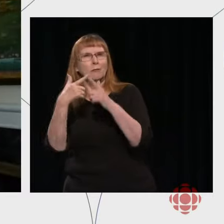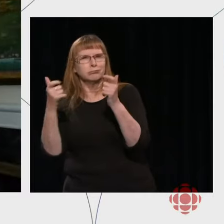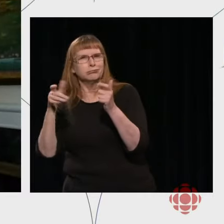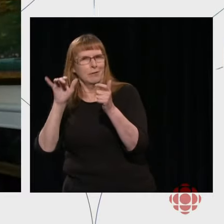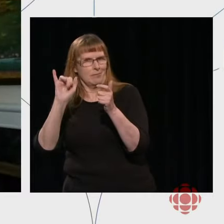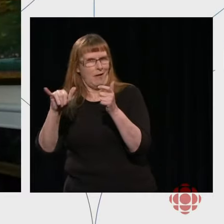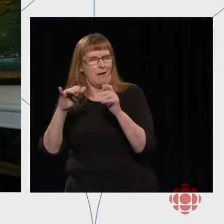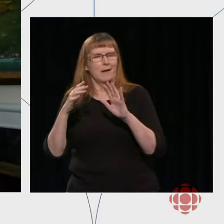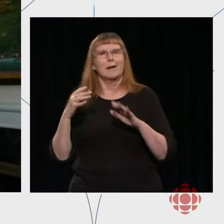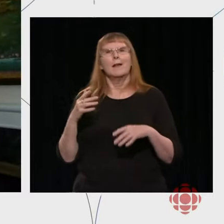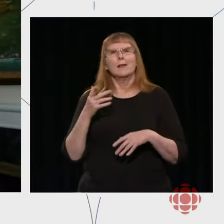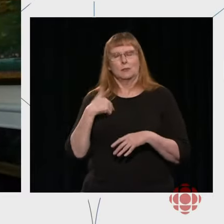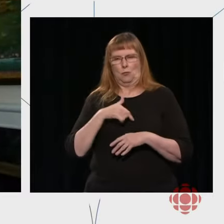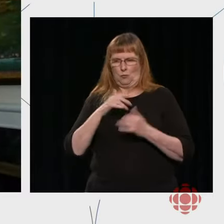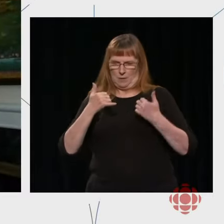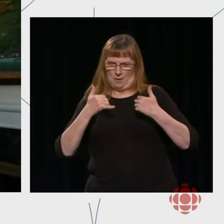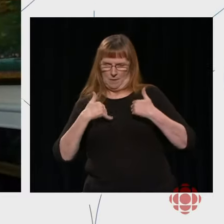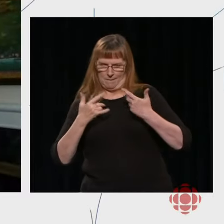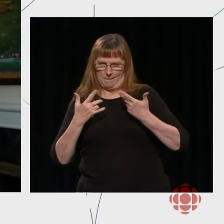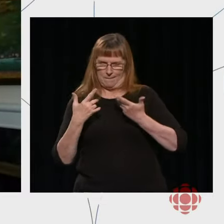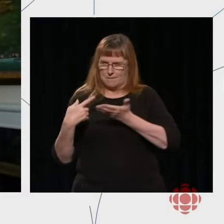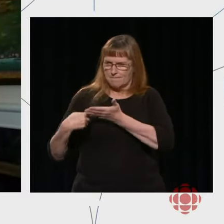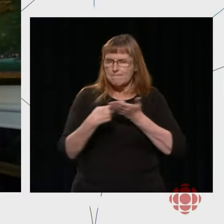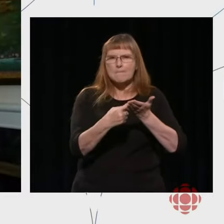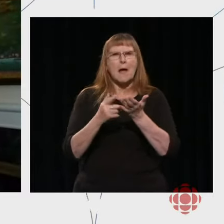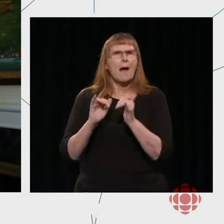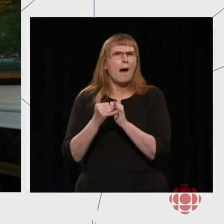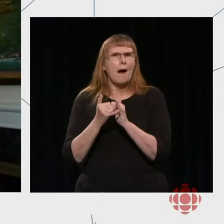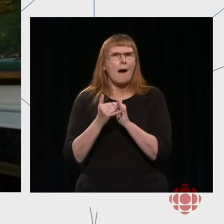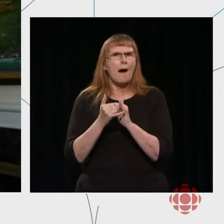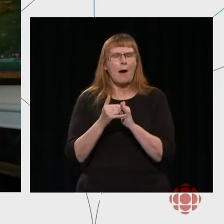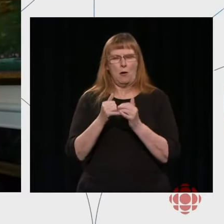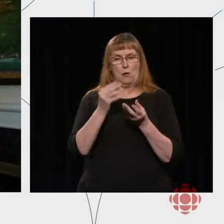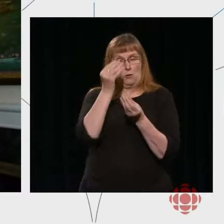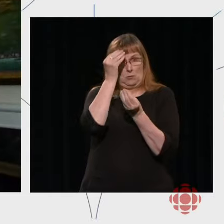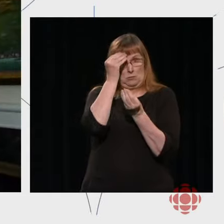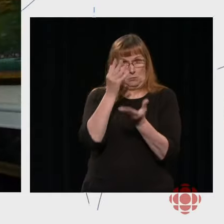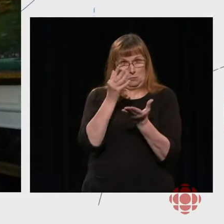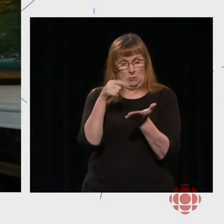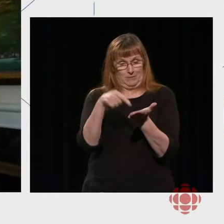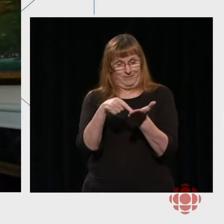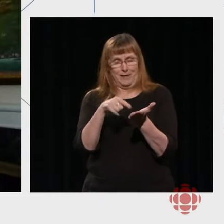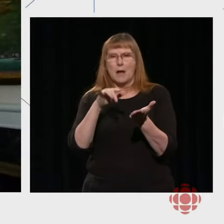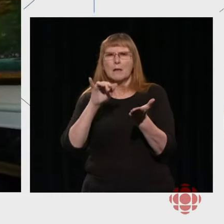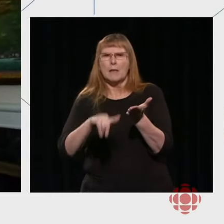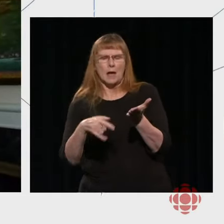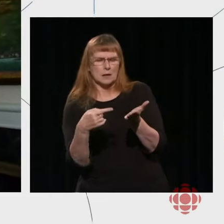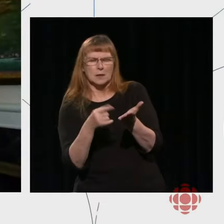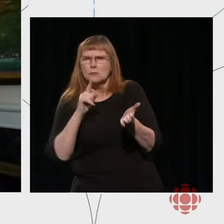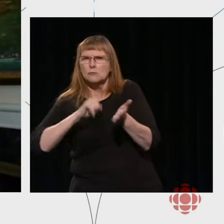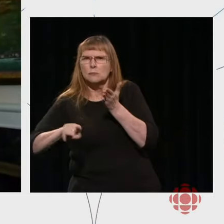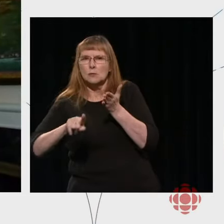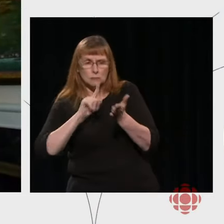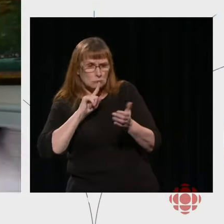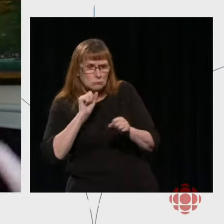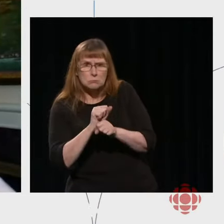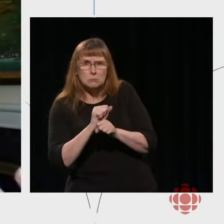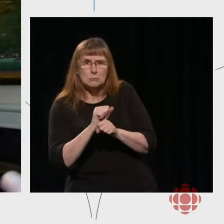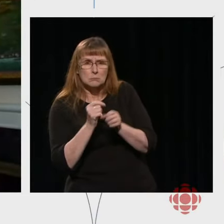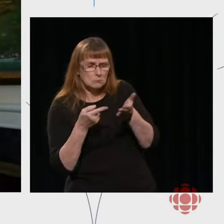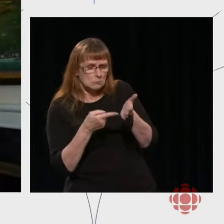authenticate news, how we can improve civic and civil information